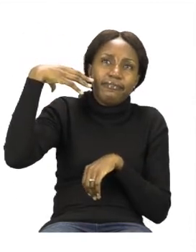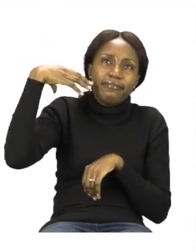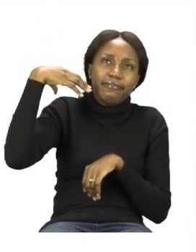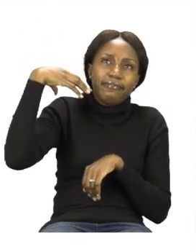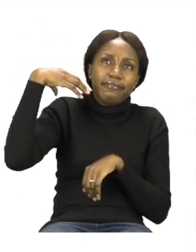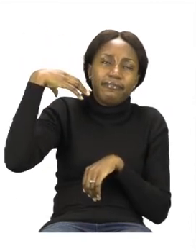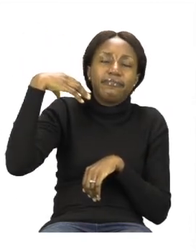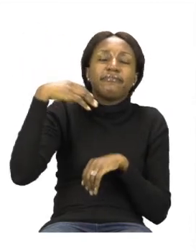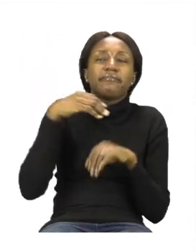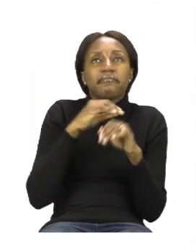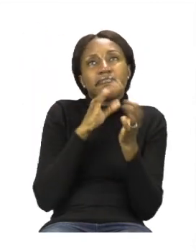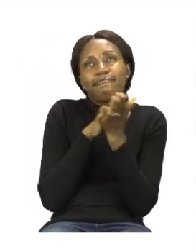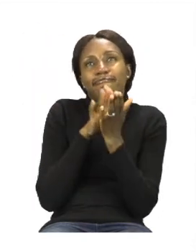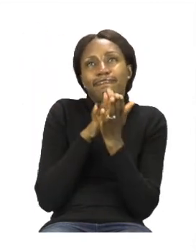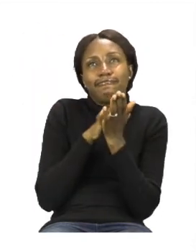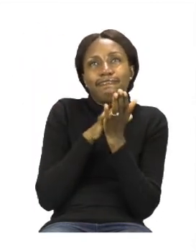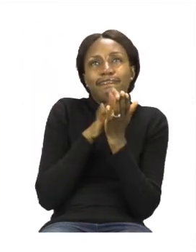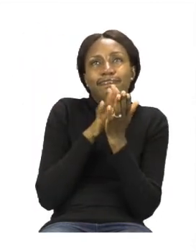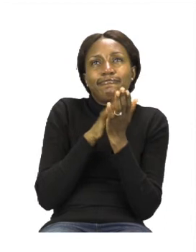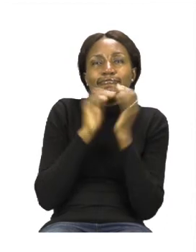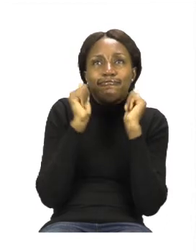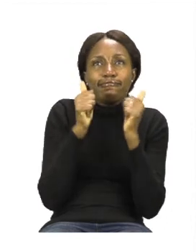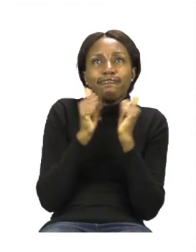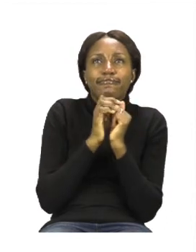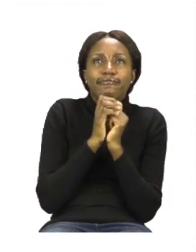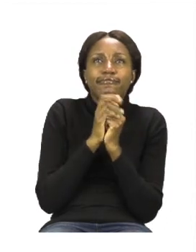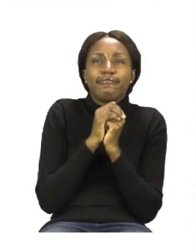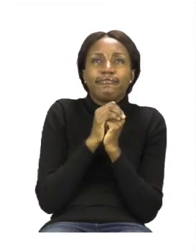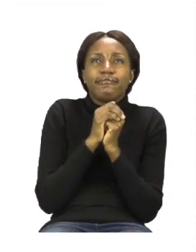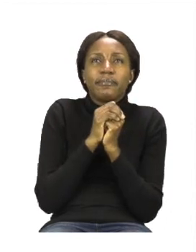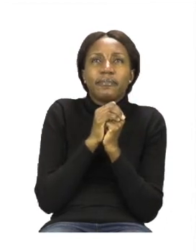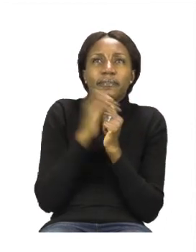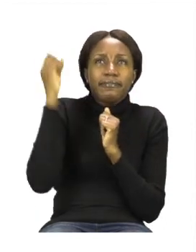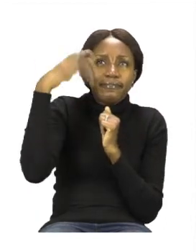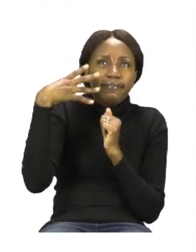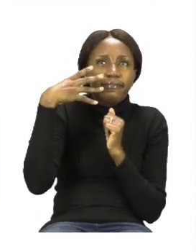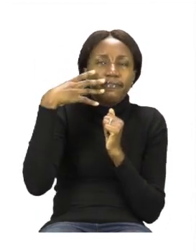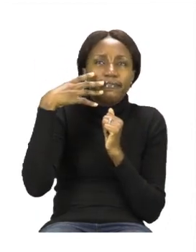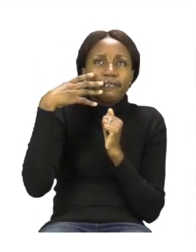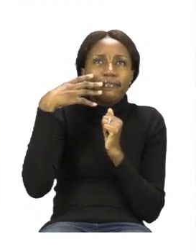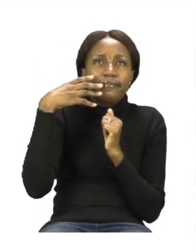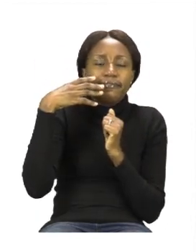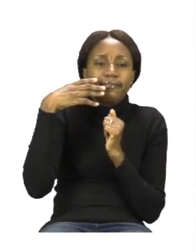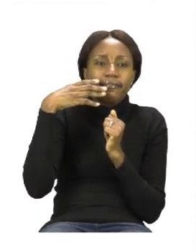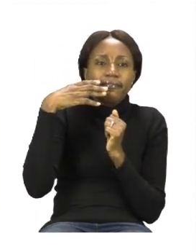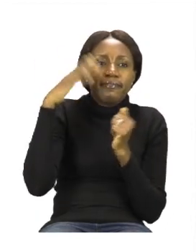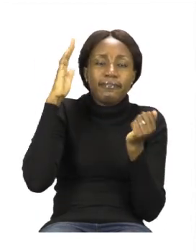Well done. Now, we're going to clap with the word sun. Are you ready?